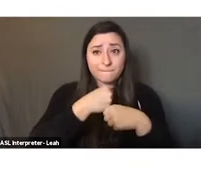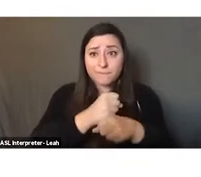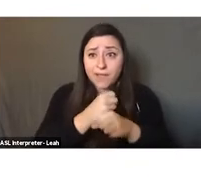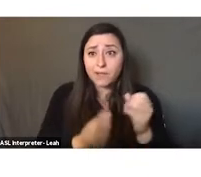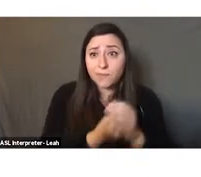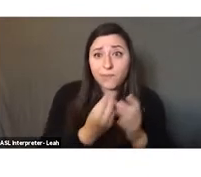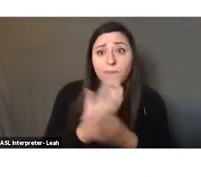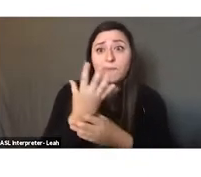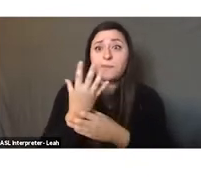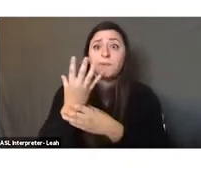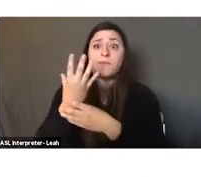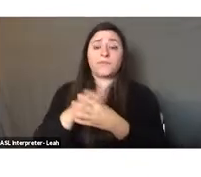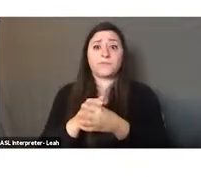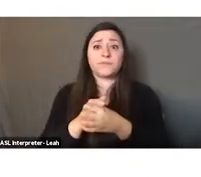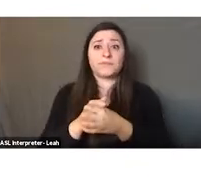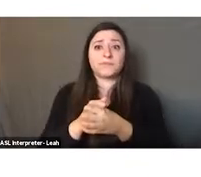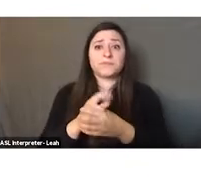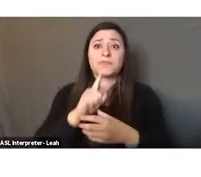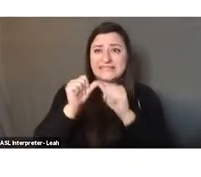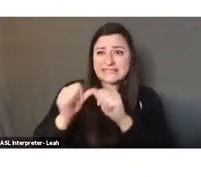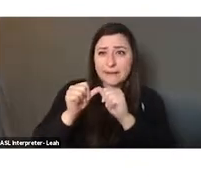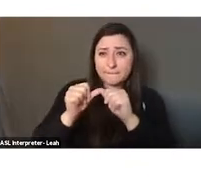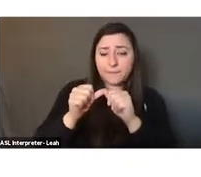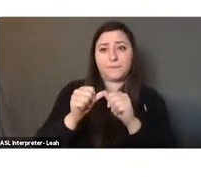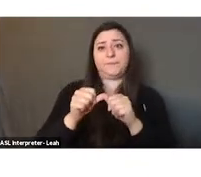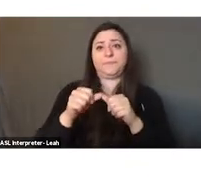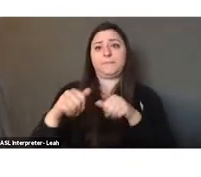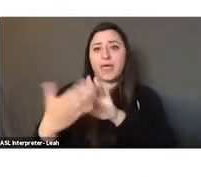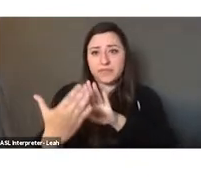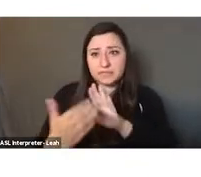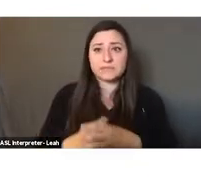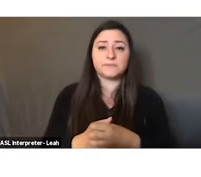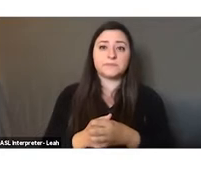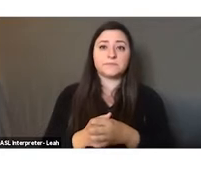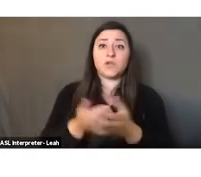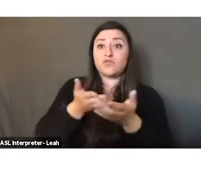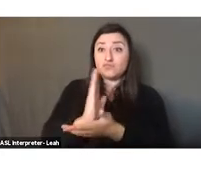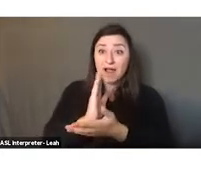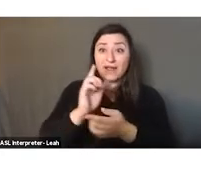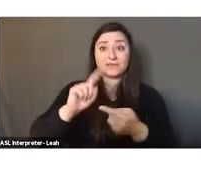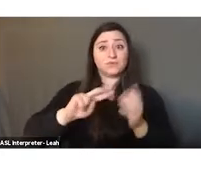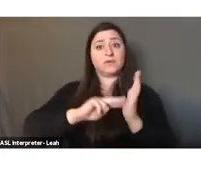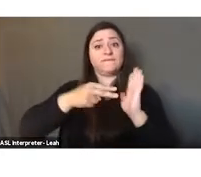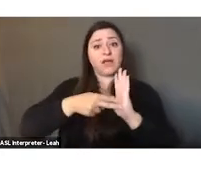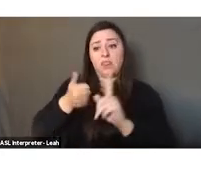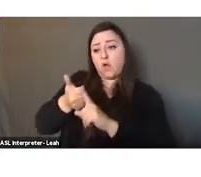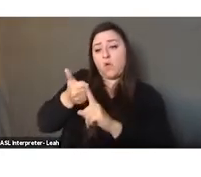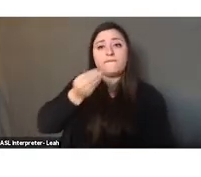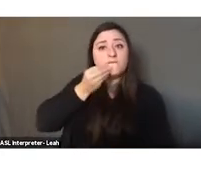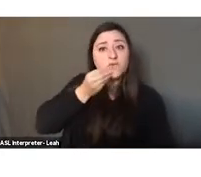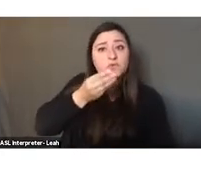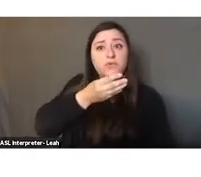ecologically sound and sustainable methods and the rights to define their own food and